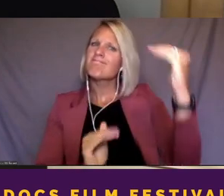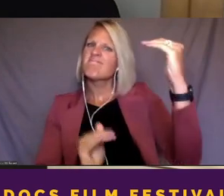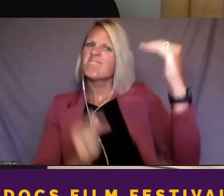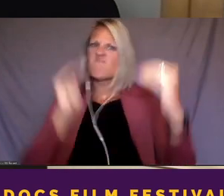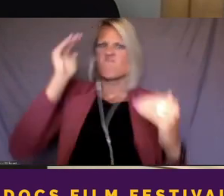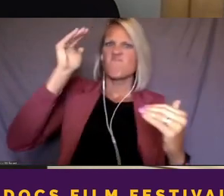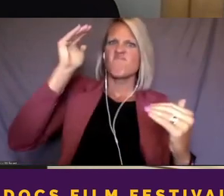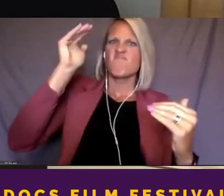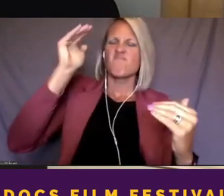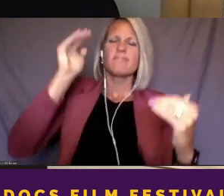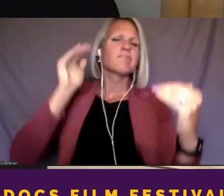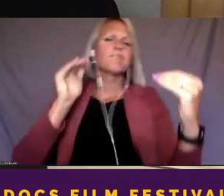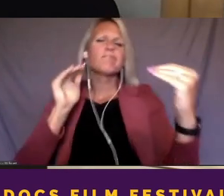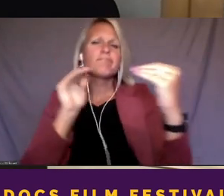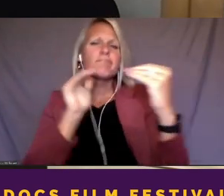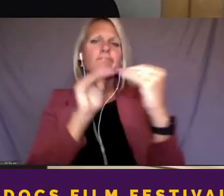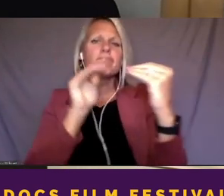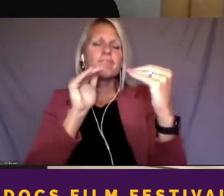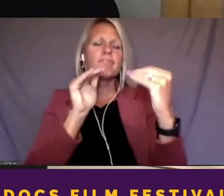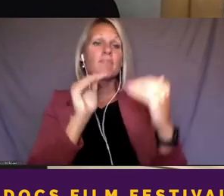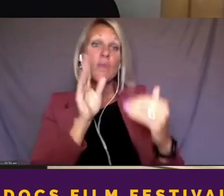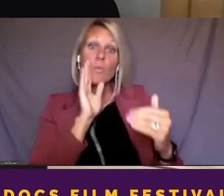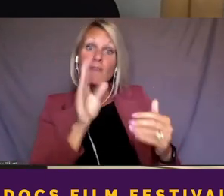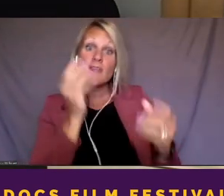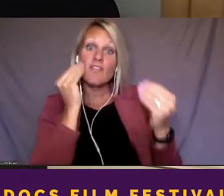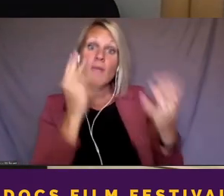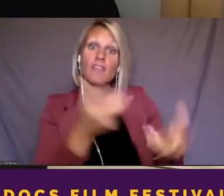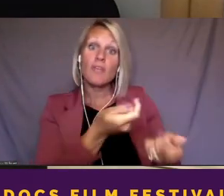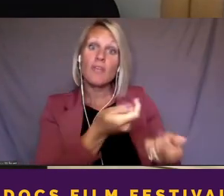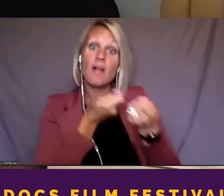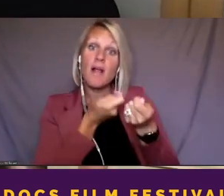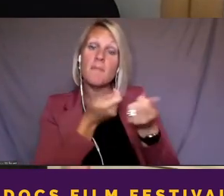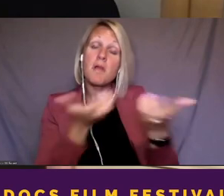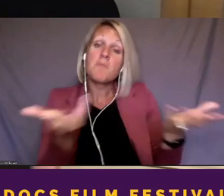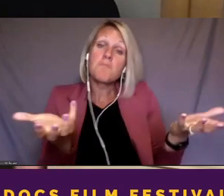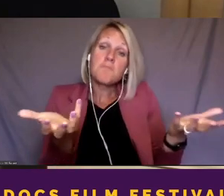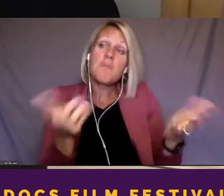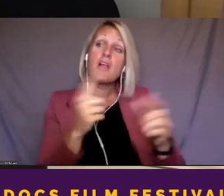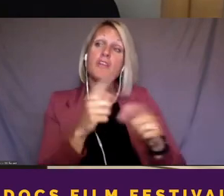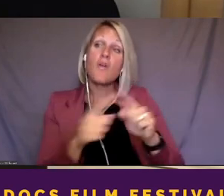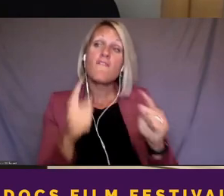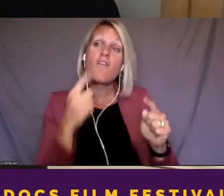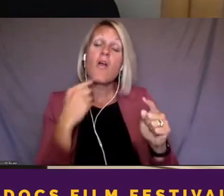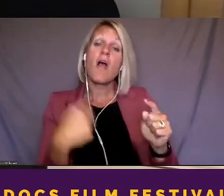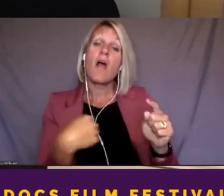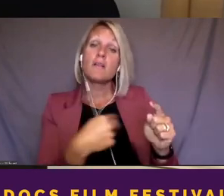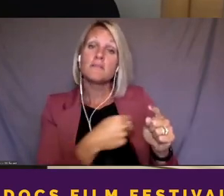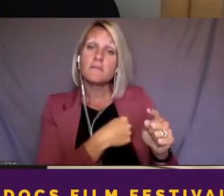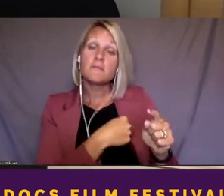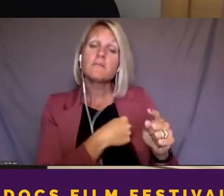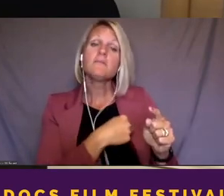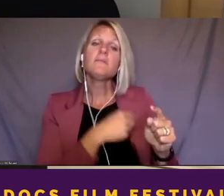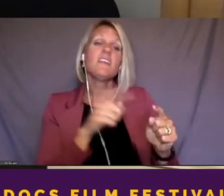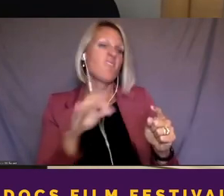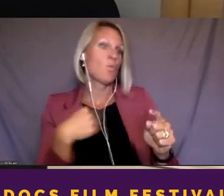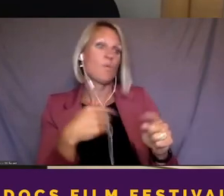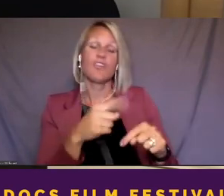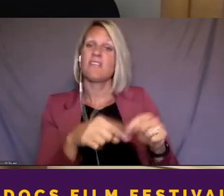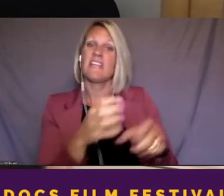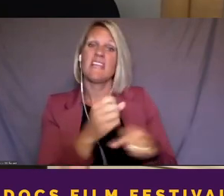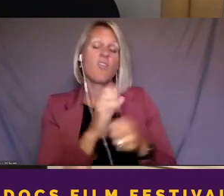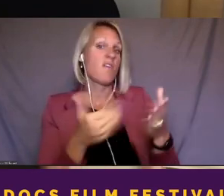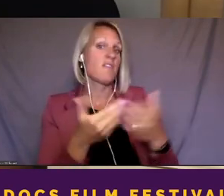will the information come. And so for us, there were multiple, you know, when we couldn't get all the information, let's say from,